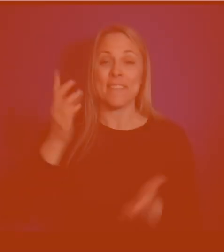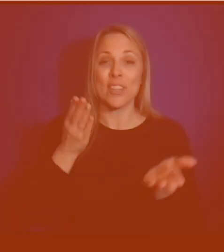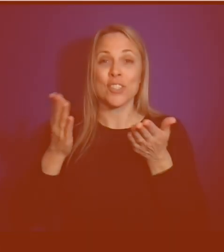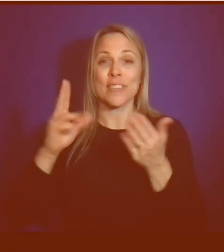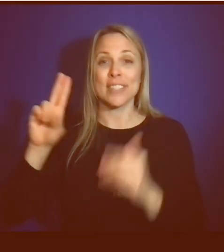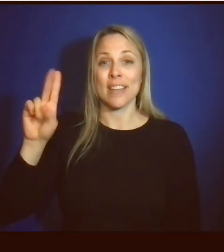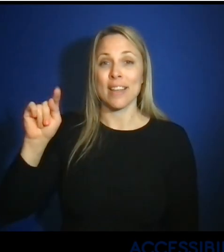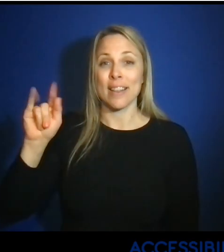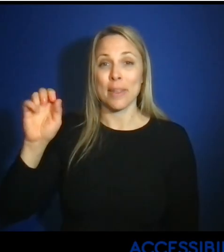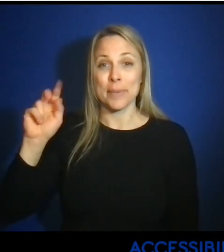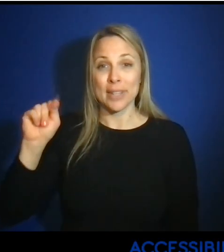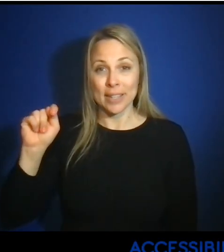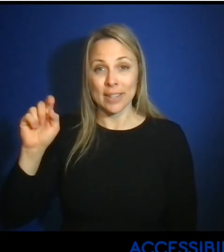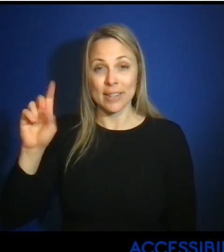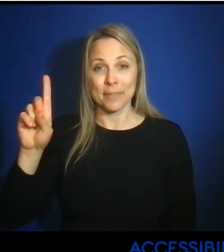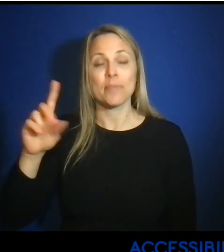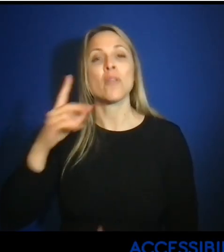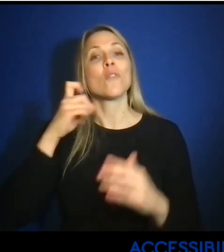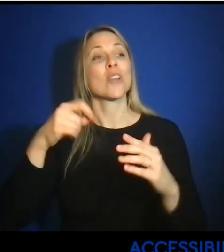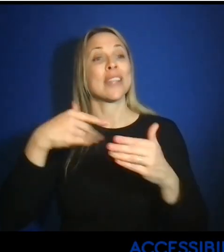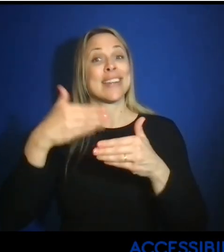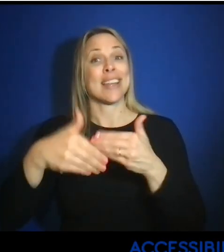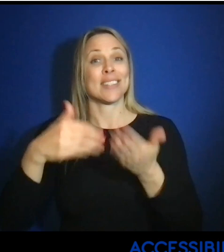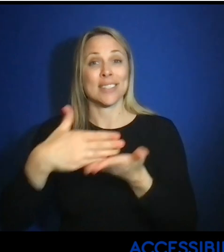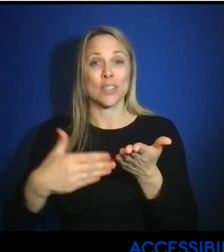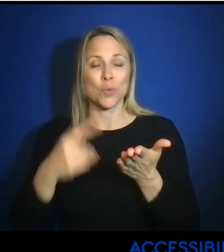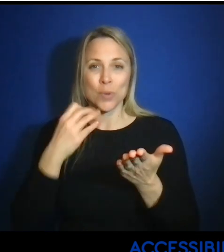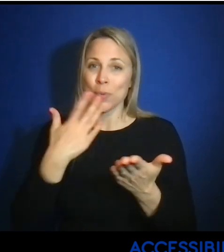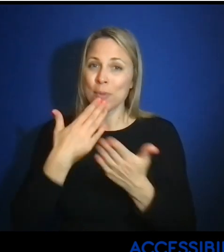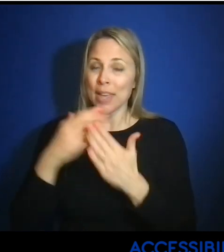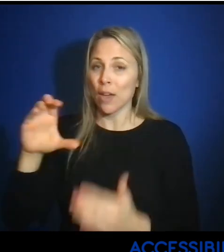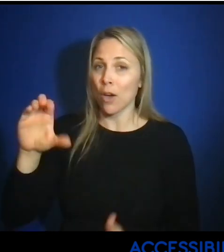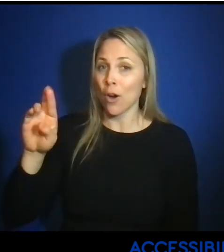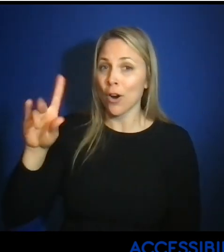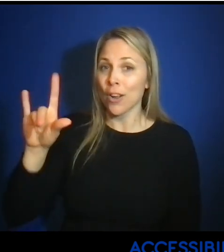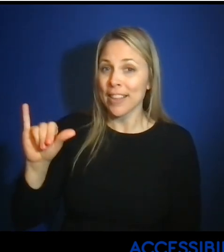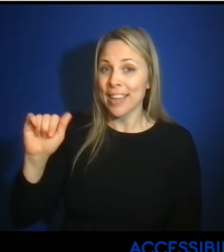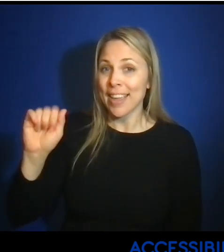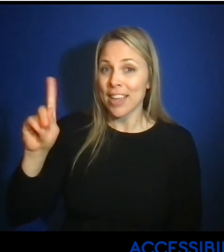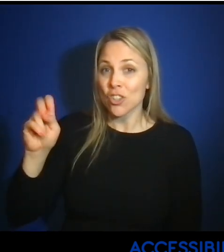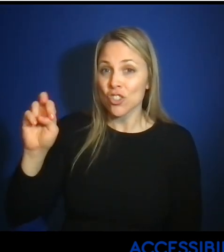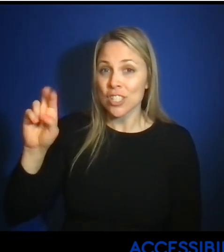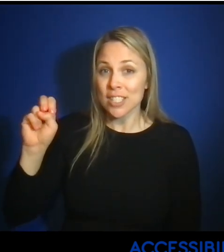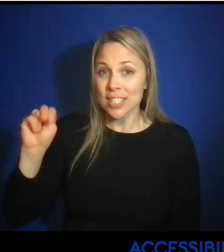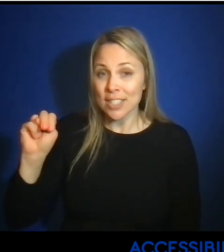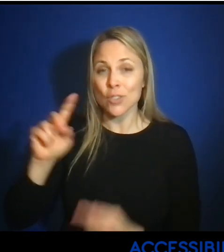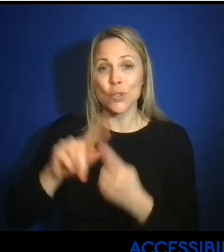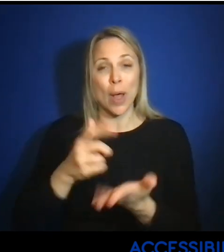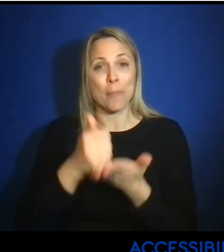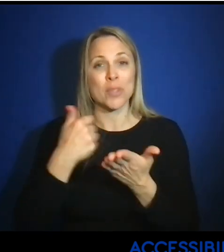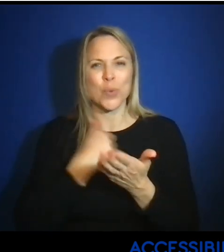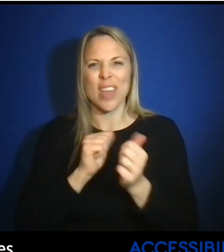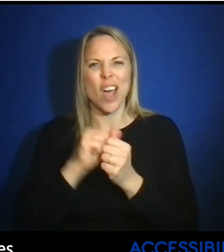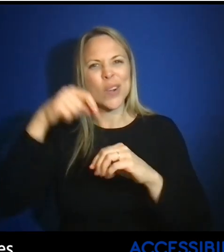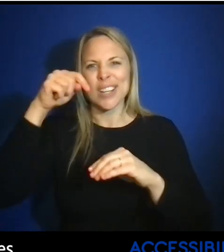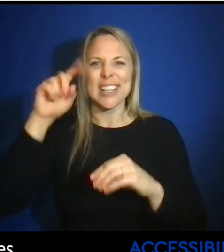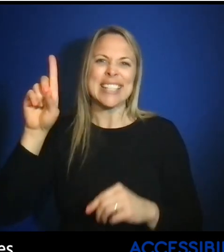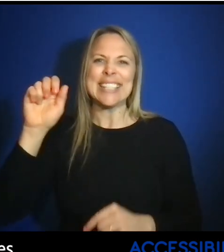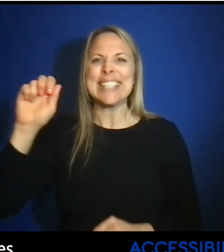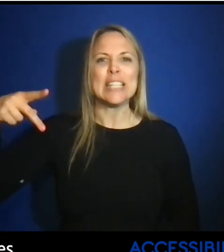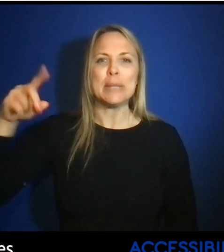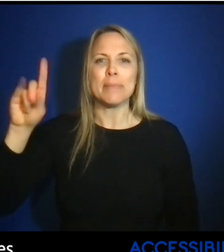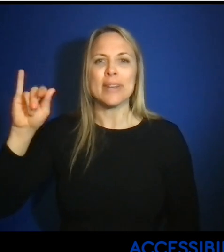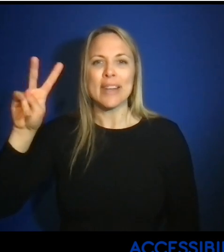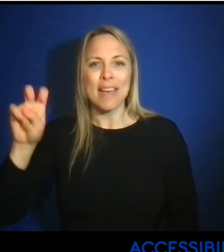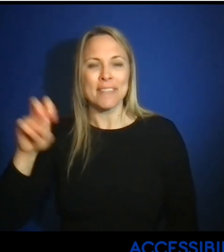I want to thank Carly Anderson from Deaf Services Unlimited to help us out with our deep dive. Carly, can you tell us